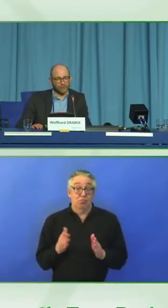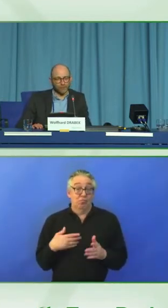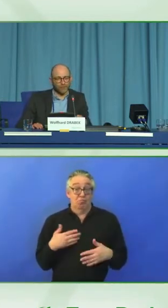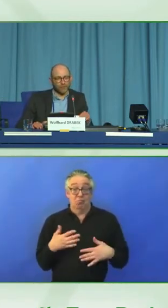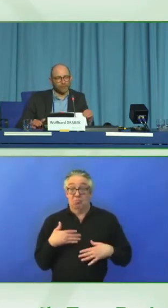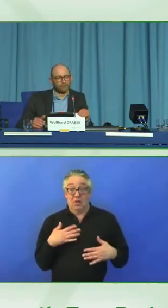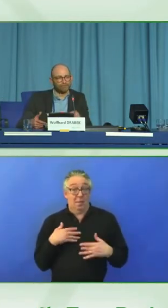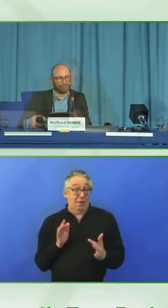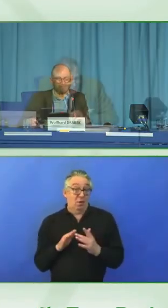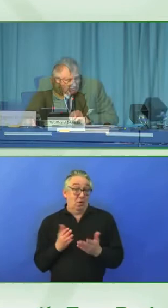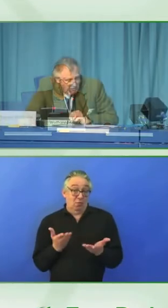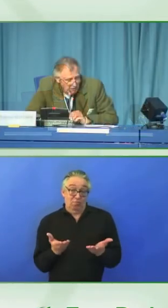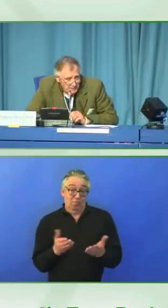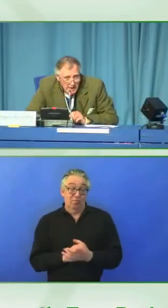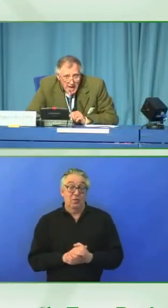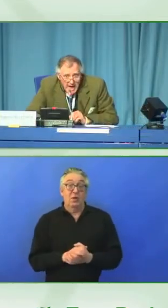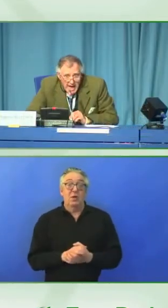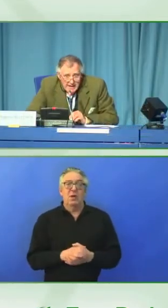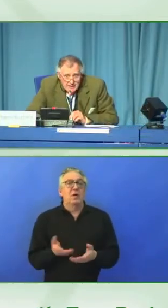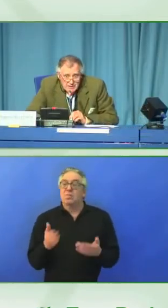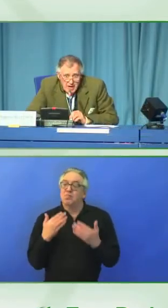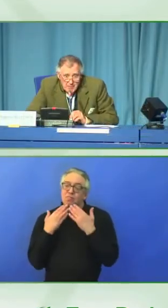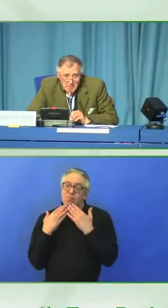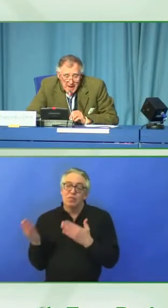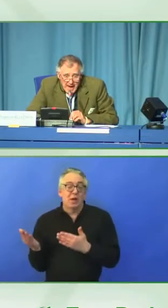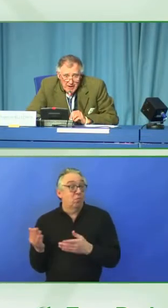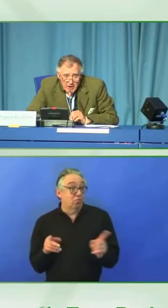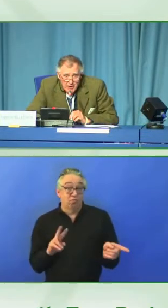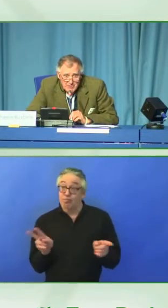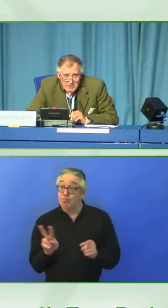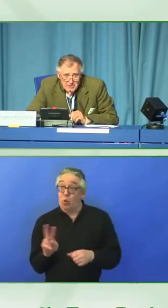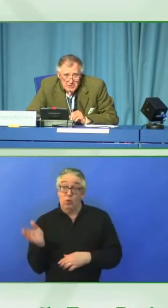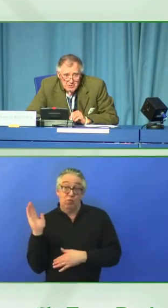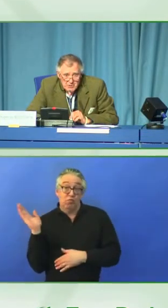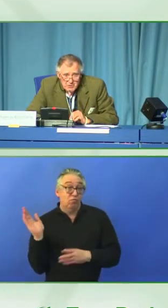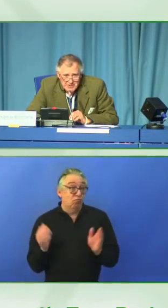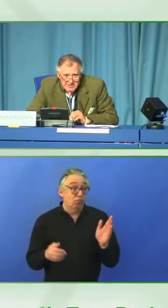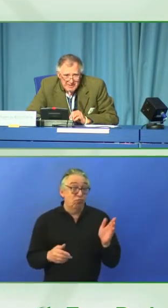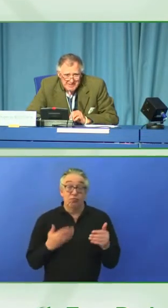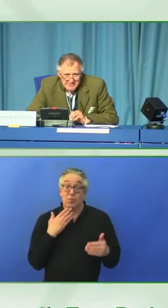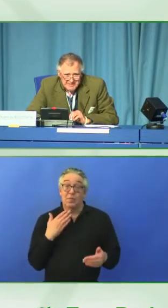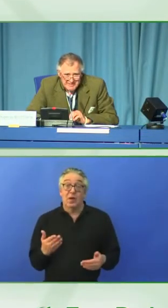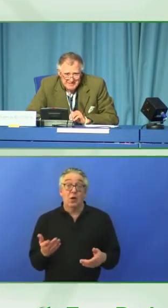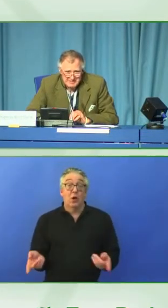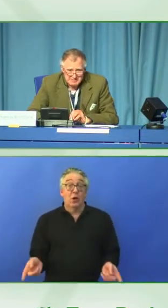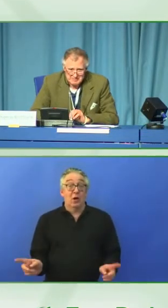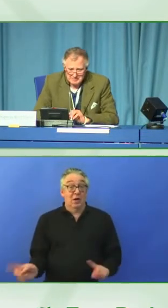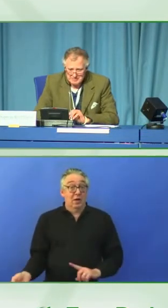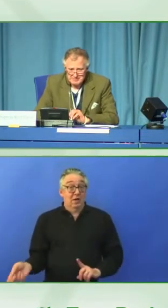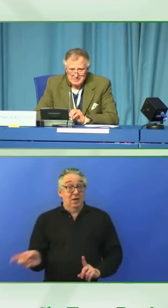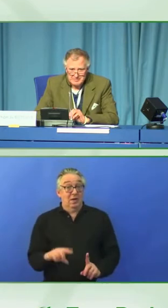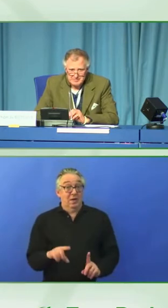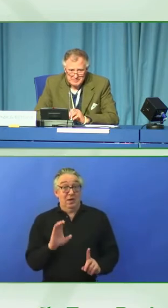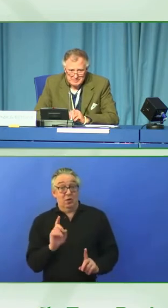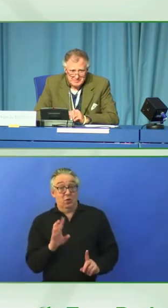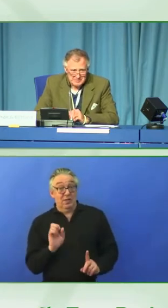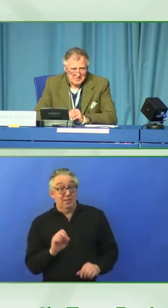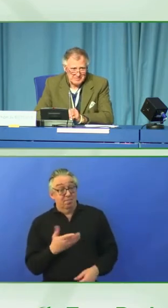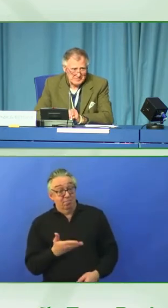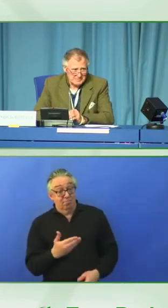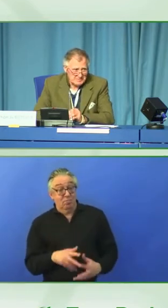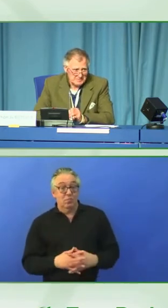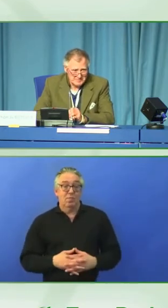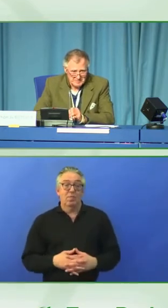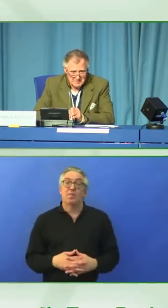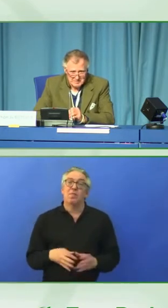Thank you very much, Doris. Thank you very much, Wolfhard. And back over to you, Christopher. Thank you, Thomas.